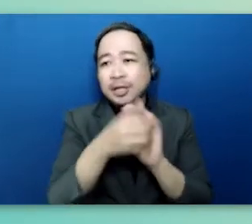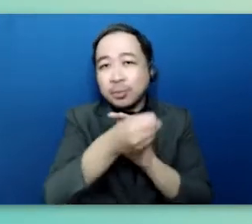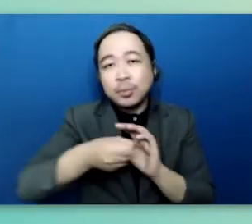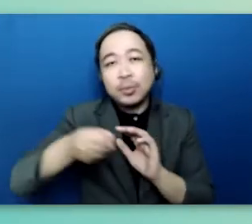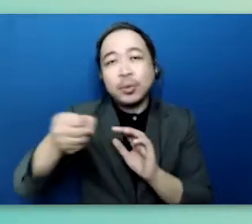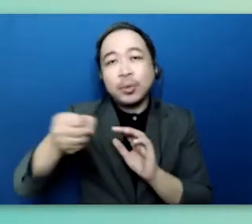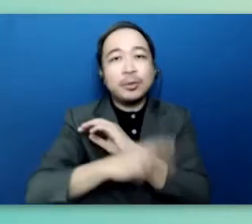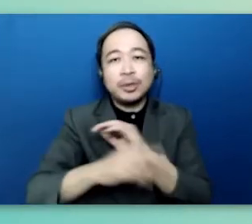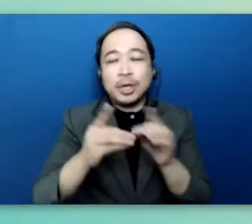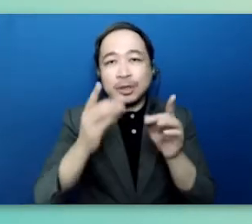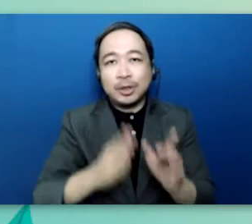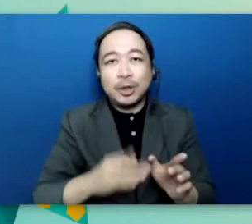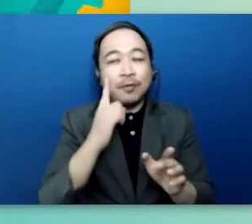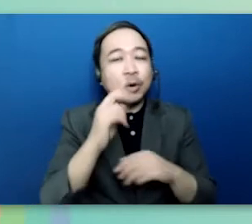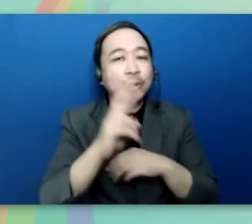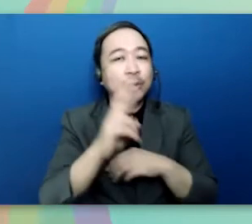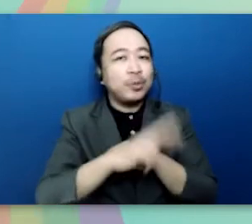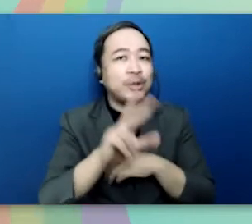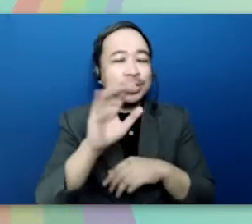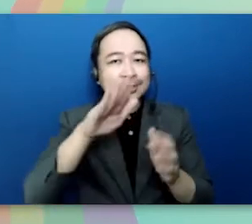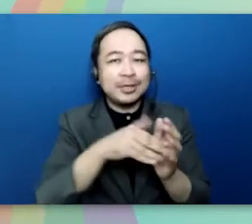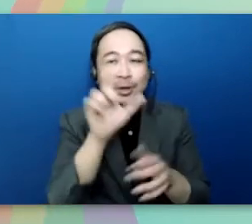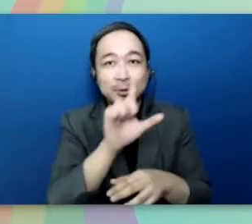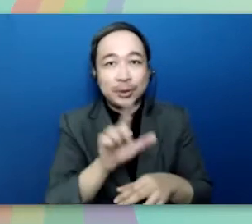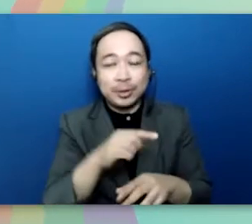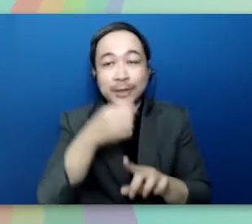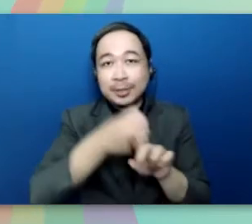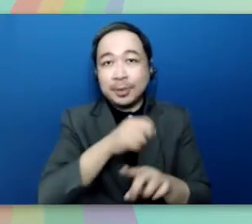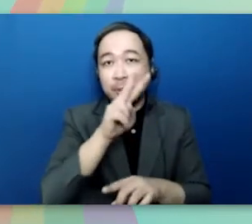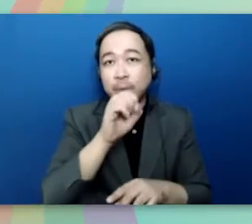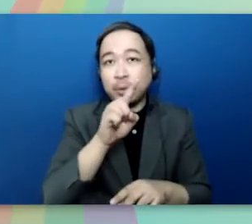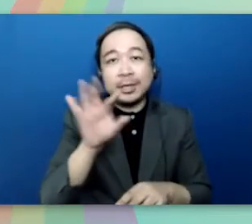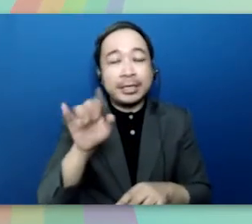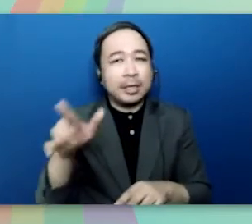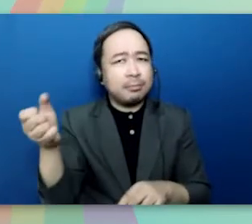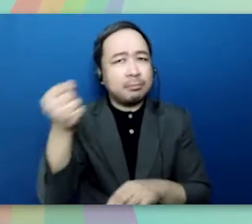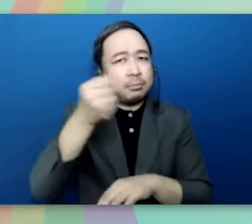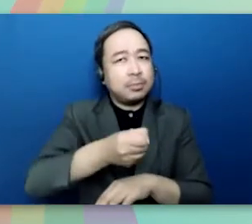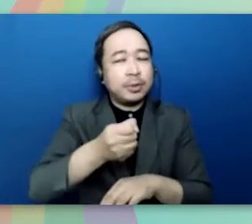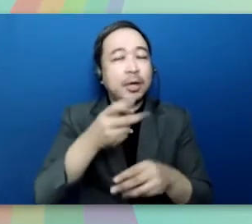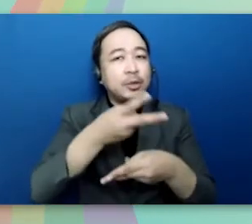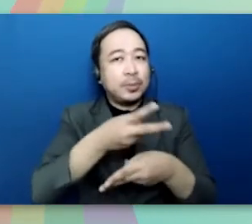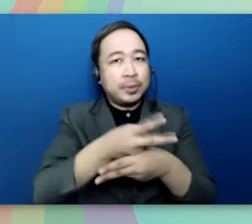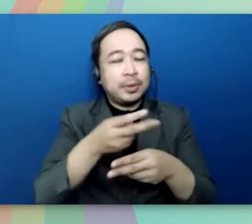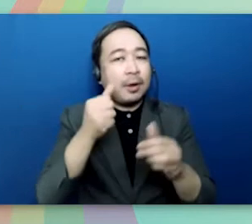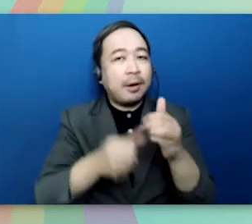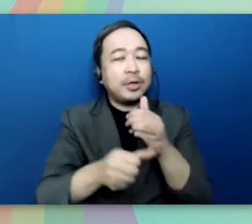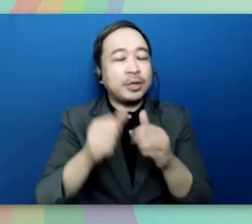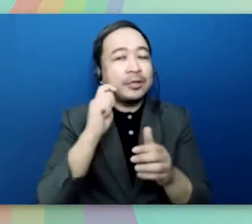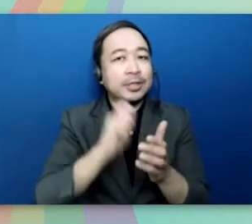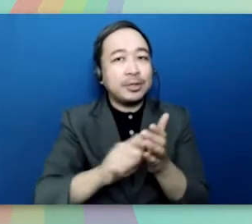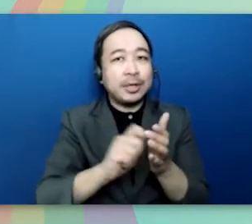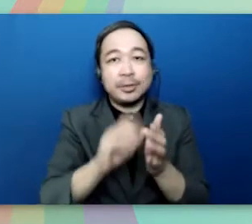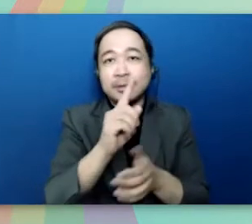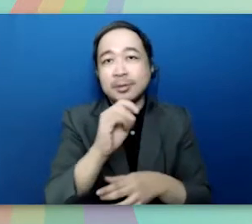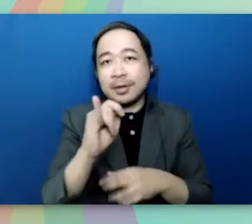later appointed as regional director of dti region 3 central luson in september 2019 she was appointed as a supervising